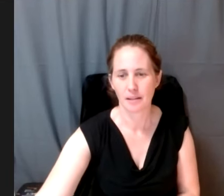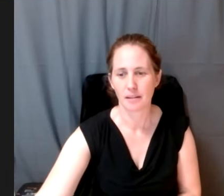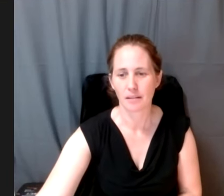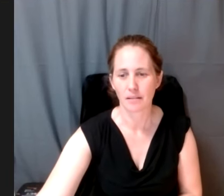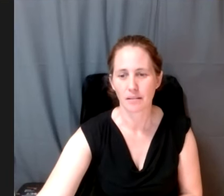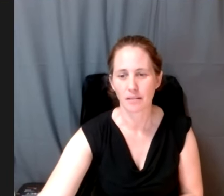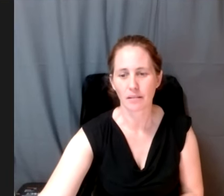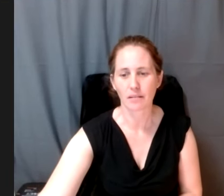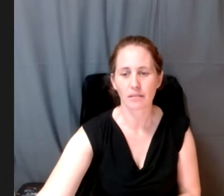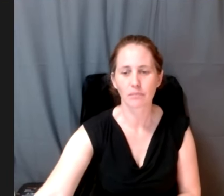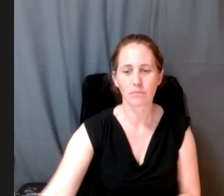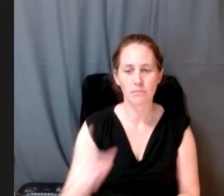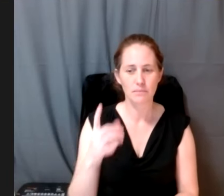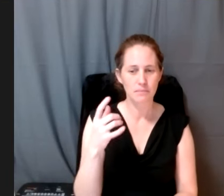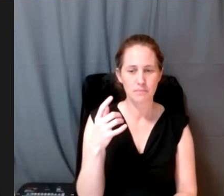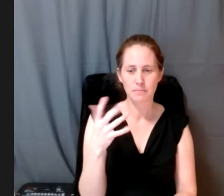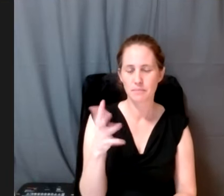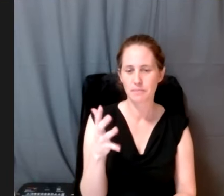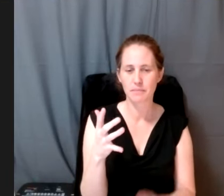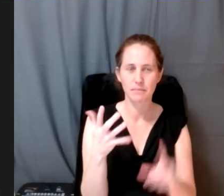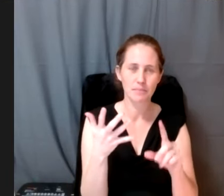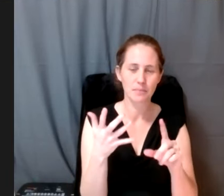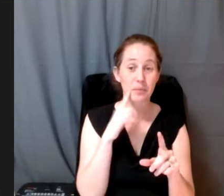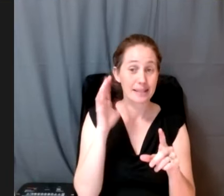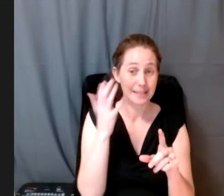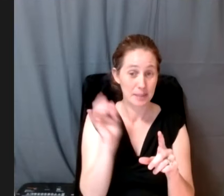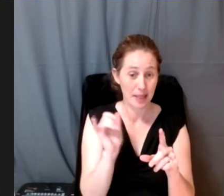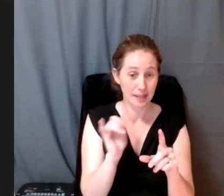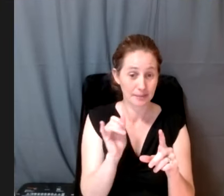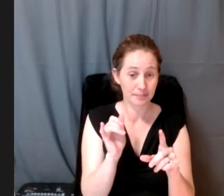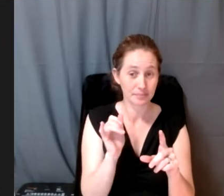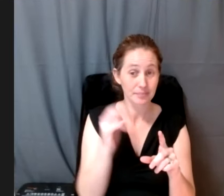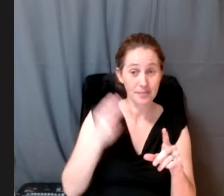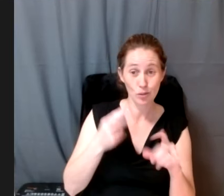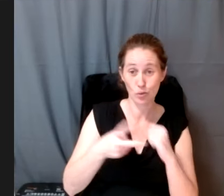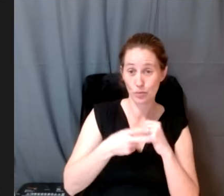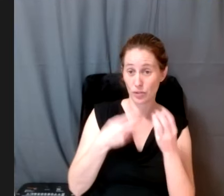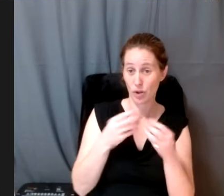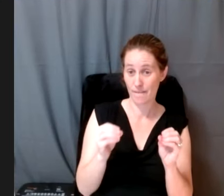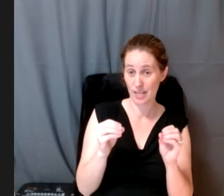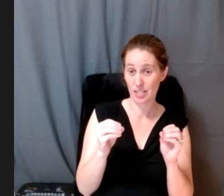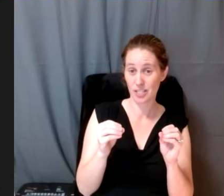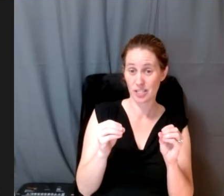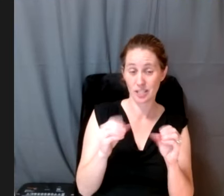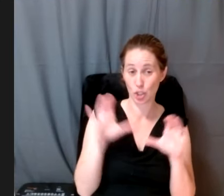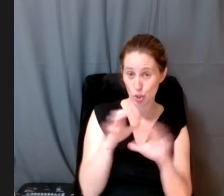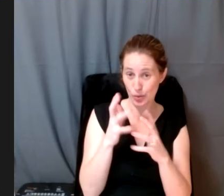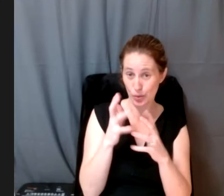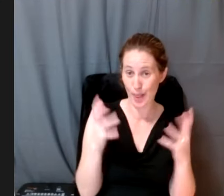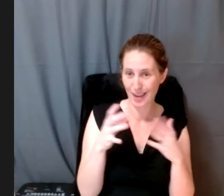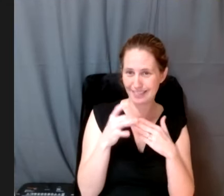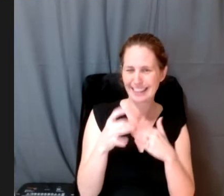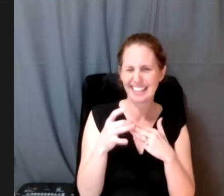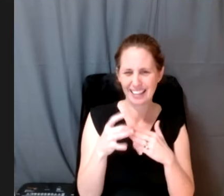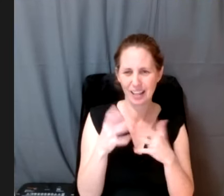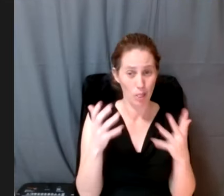Okay, and I guess, I mean, it sounds like the Historic Preservation Office is, you know, doing a lot of this and leading a